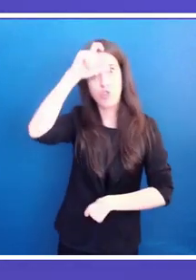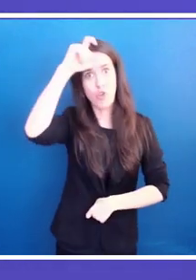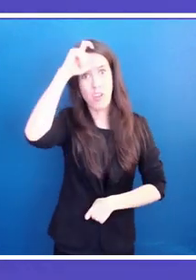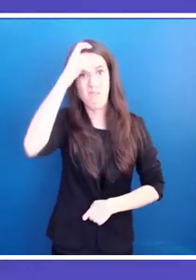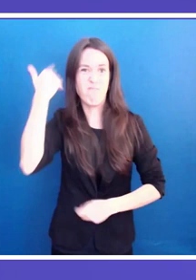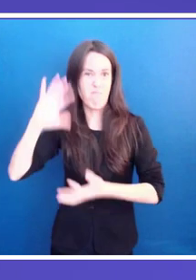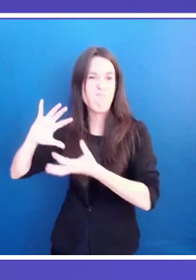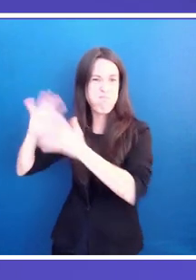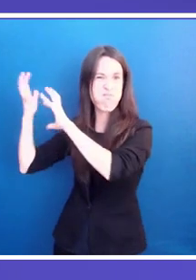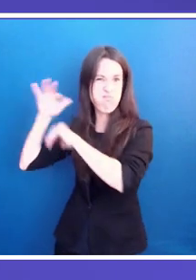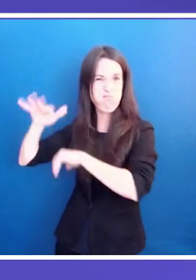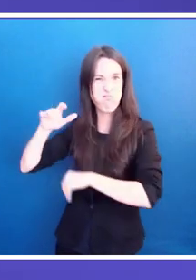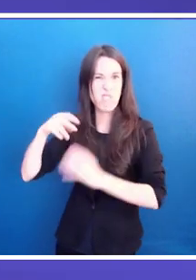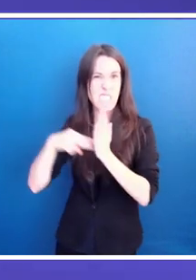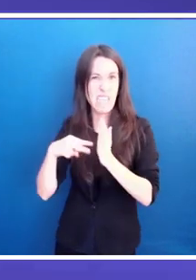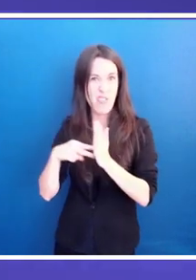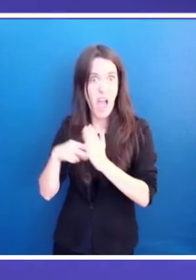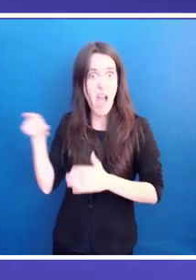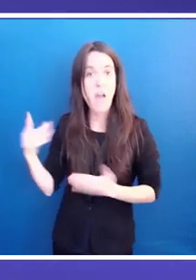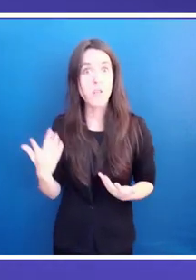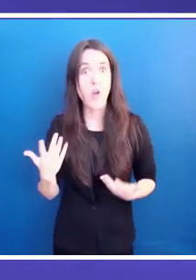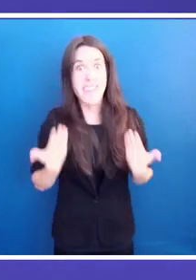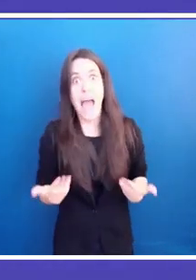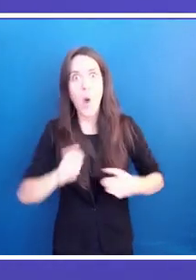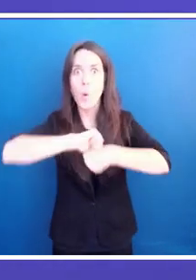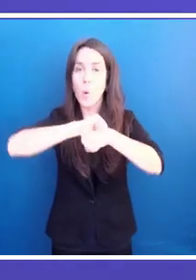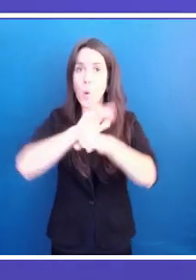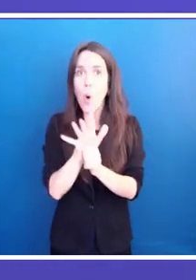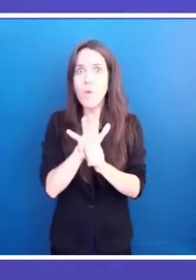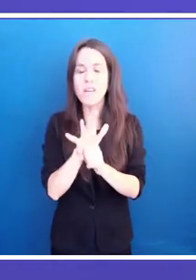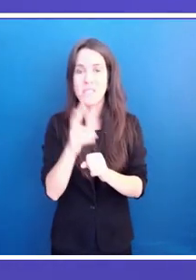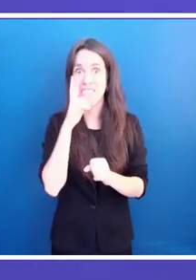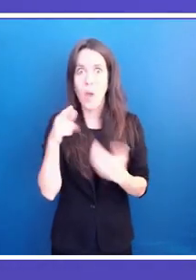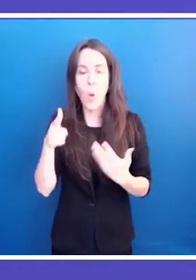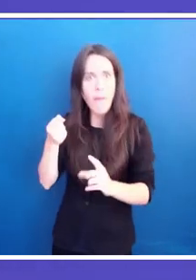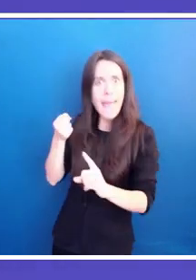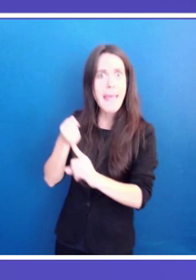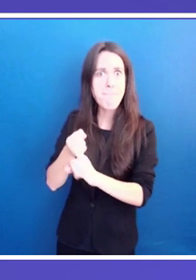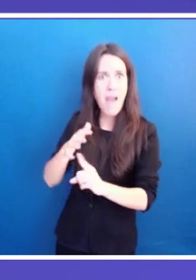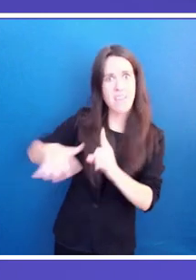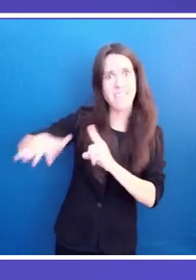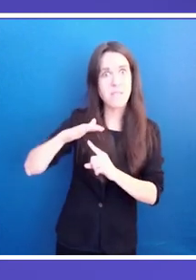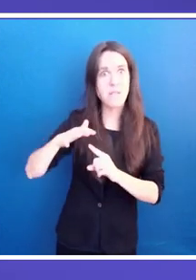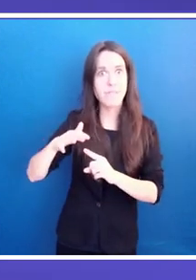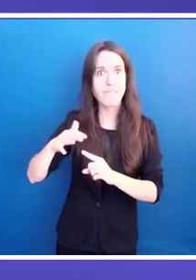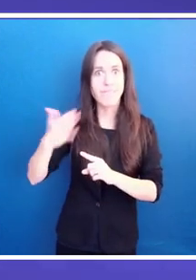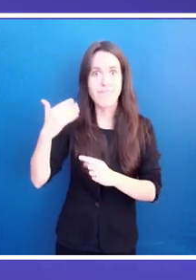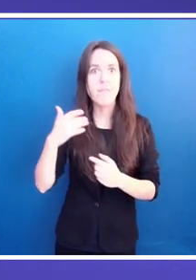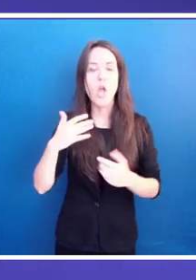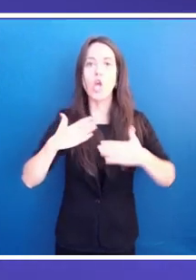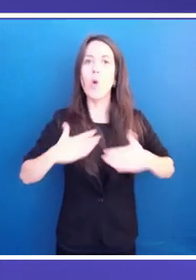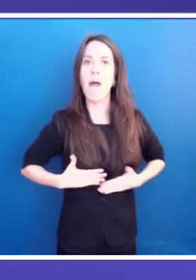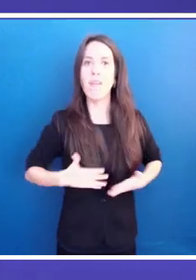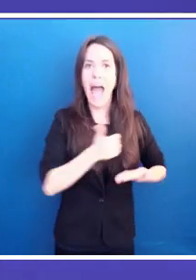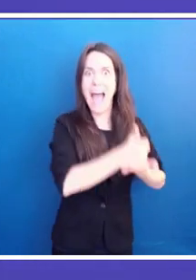The COVID-19 pandemic has also impacted negatively the flow of humanitarian assistance. This is why we have